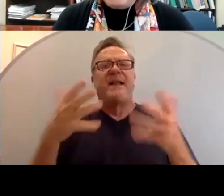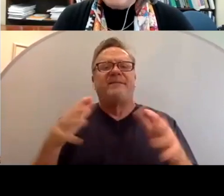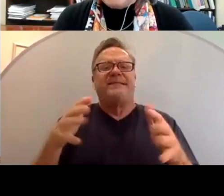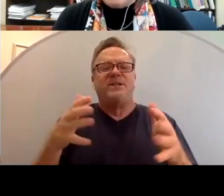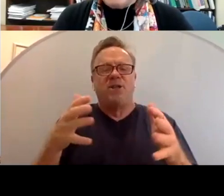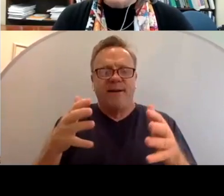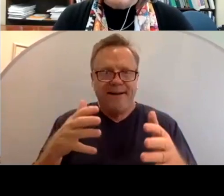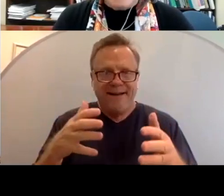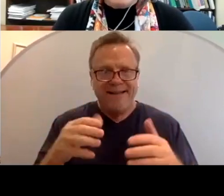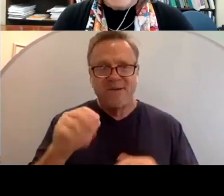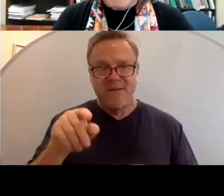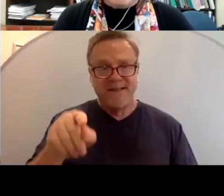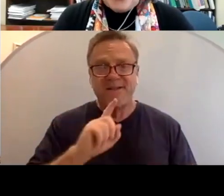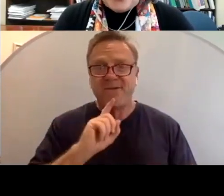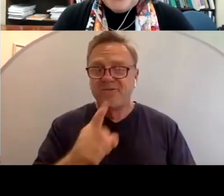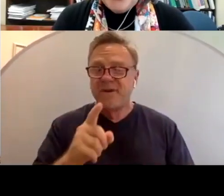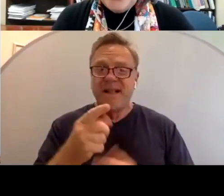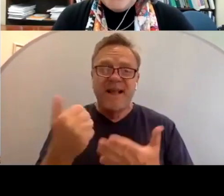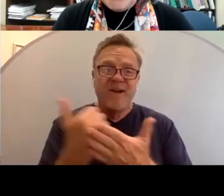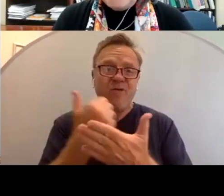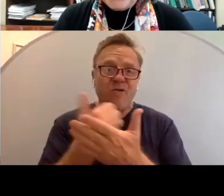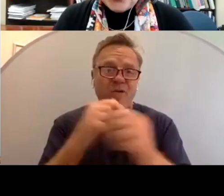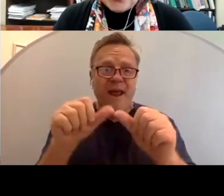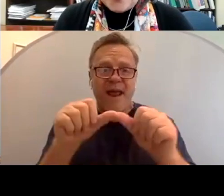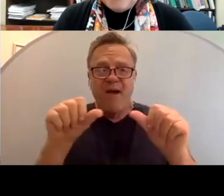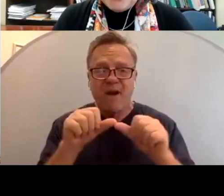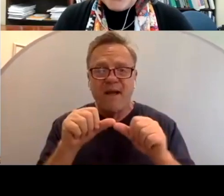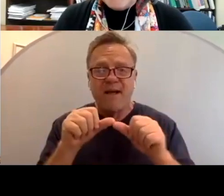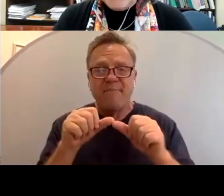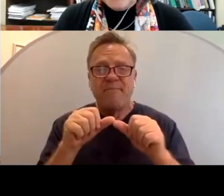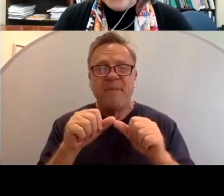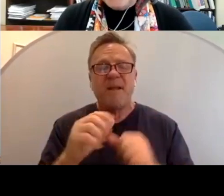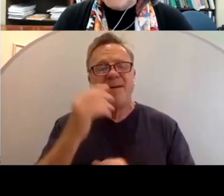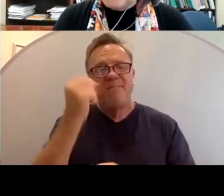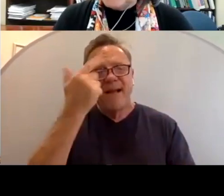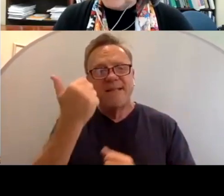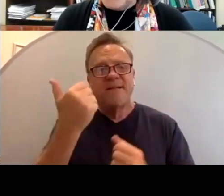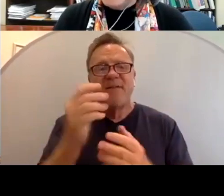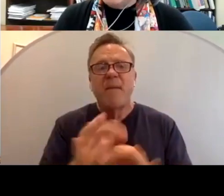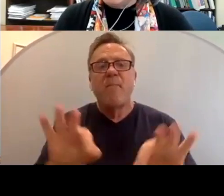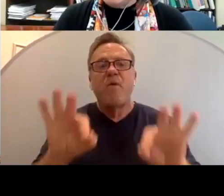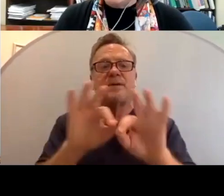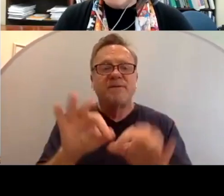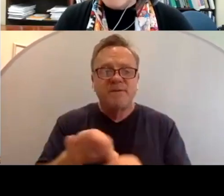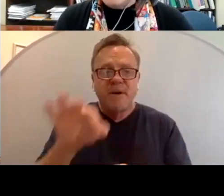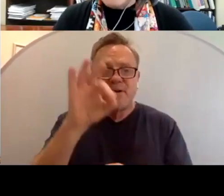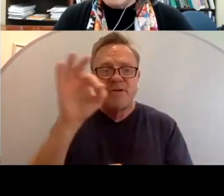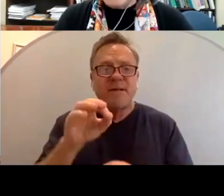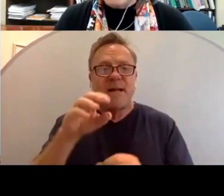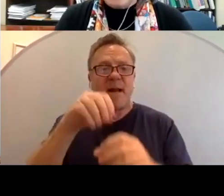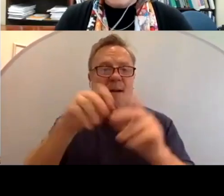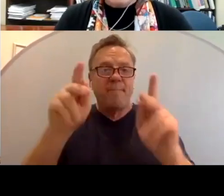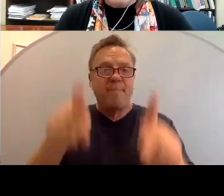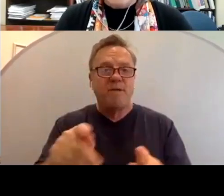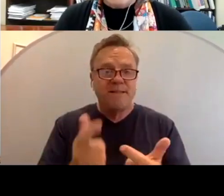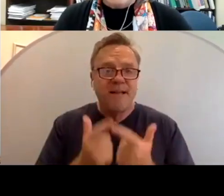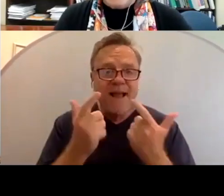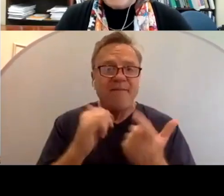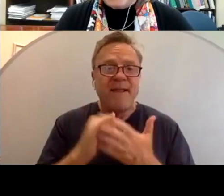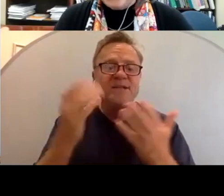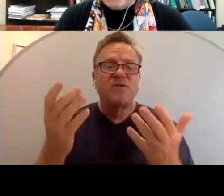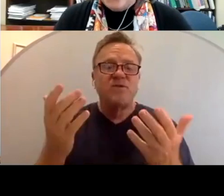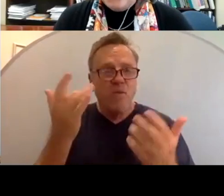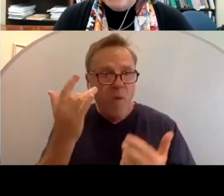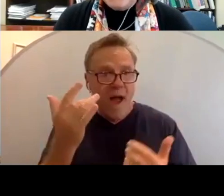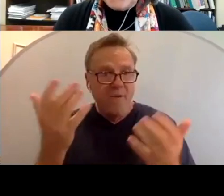that this really is the frontier area. And because of the importance of spirituality in persons' lives, that's why we wanted to bring